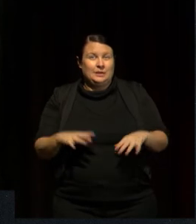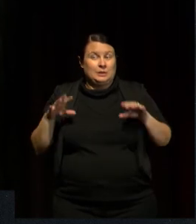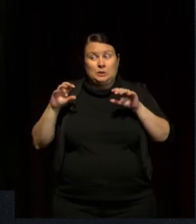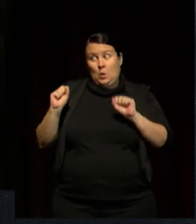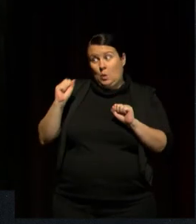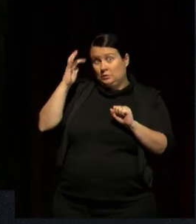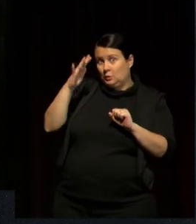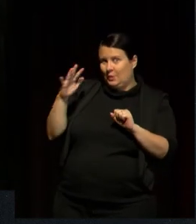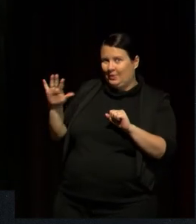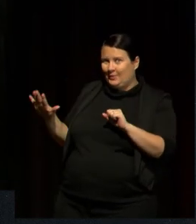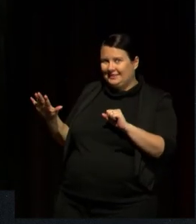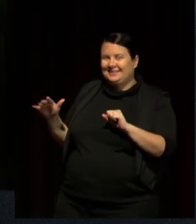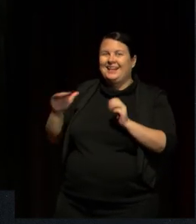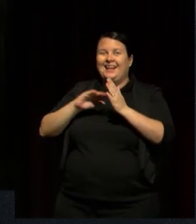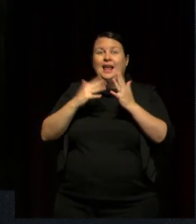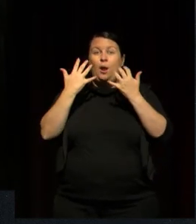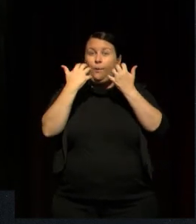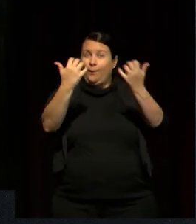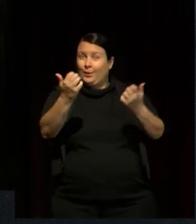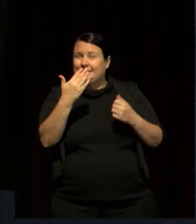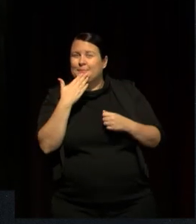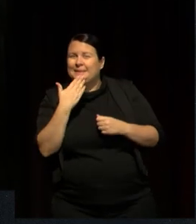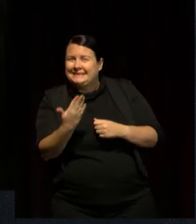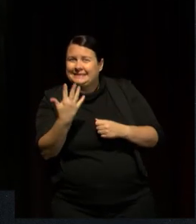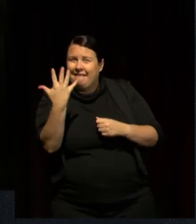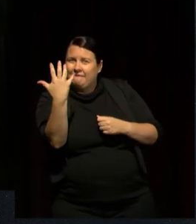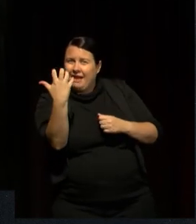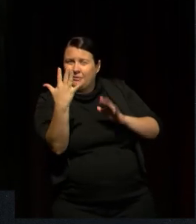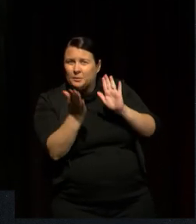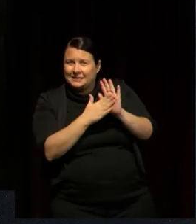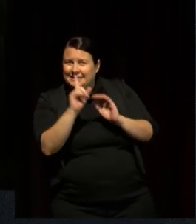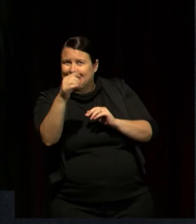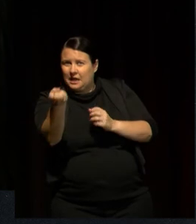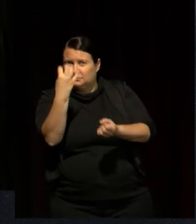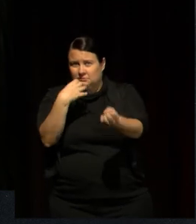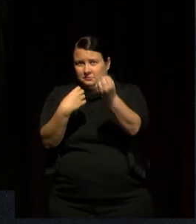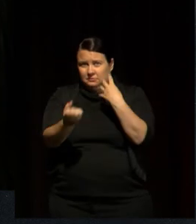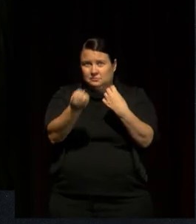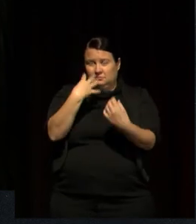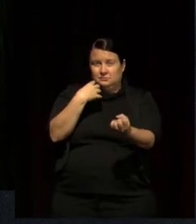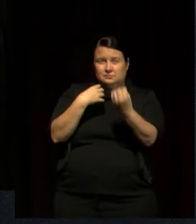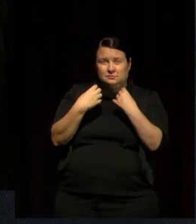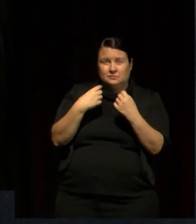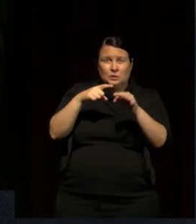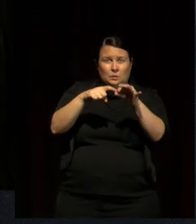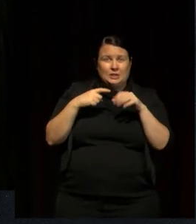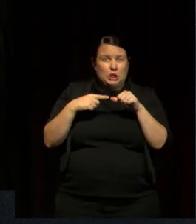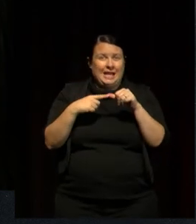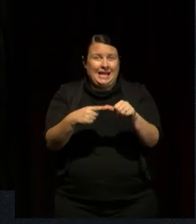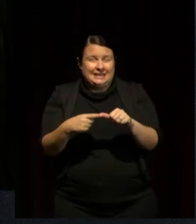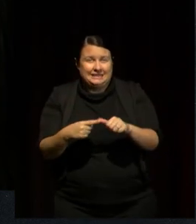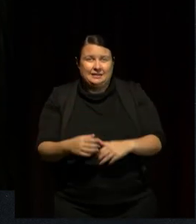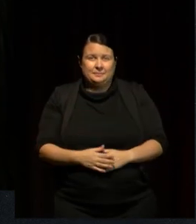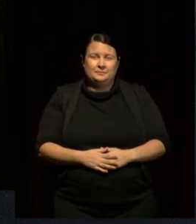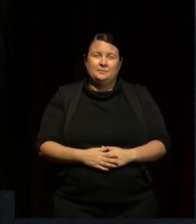to the audience, please. You have about five more minutes before we go to Q&A, so please go to